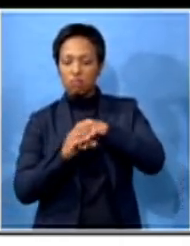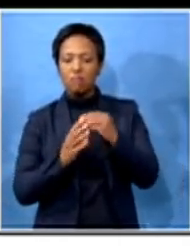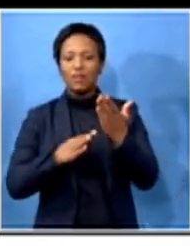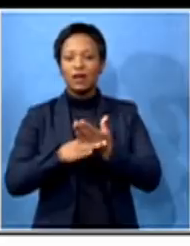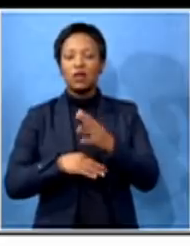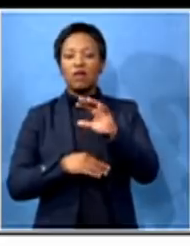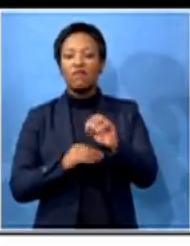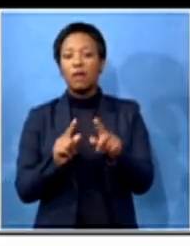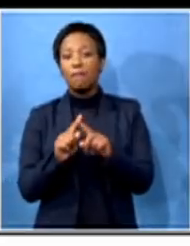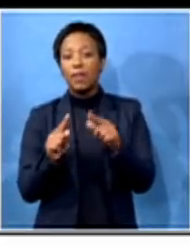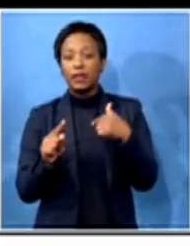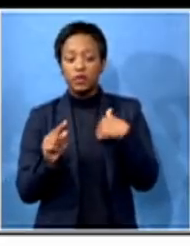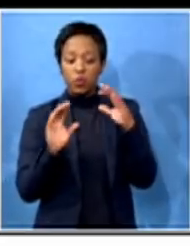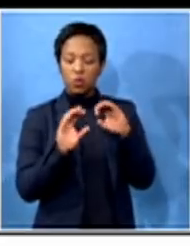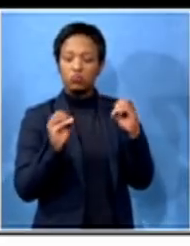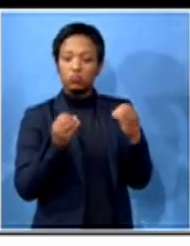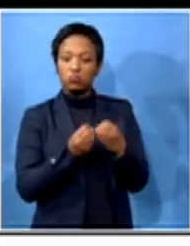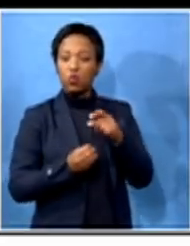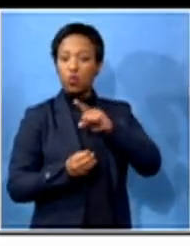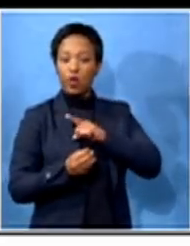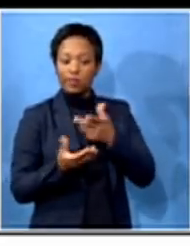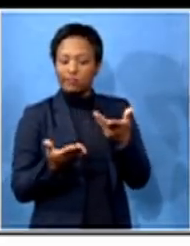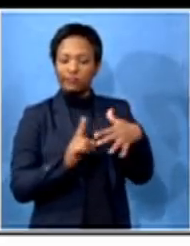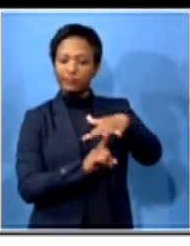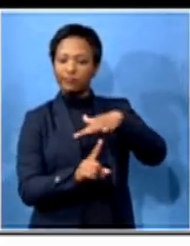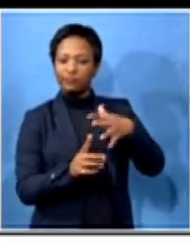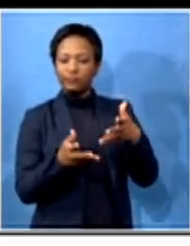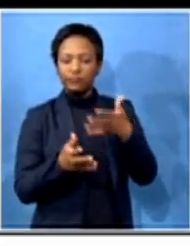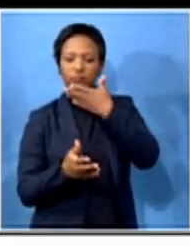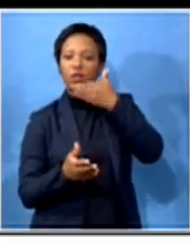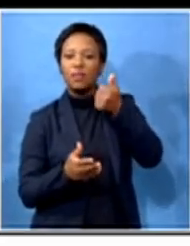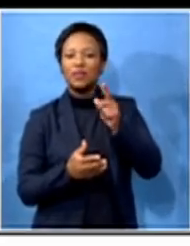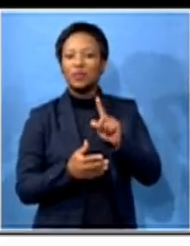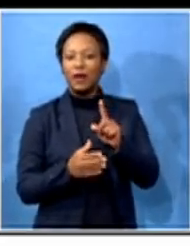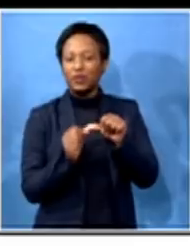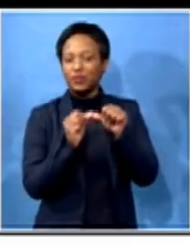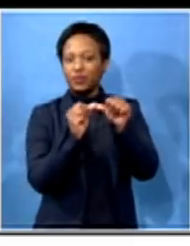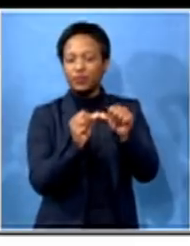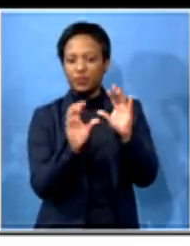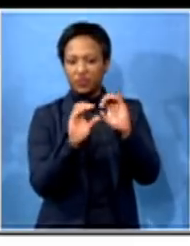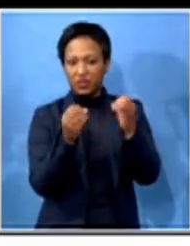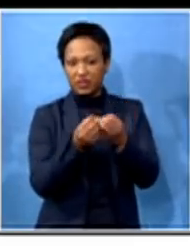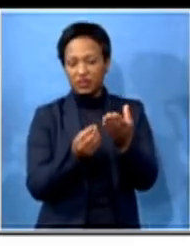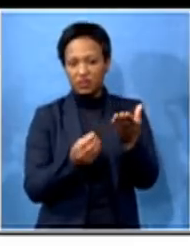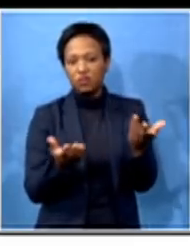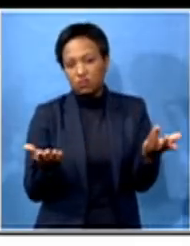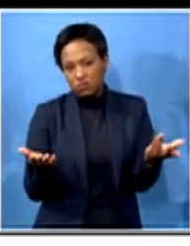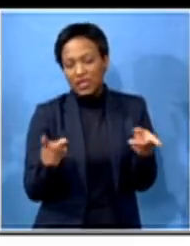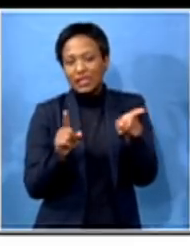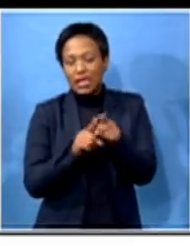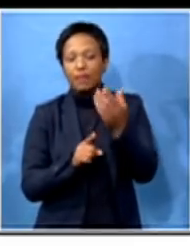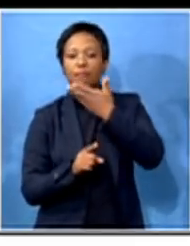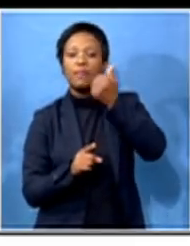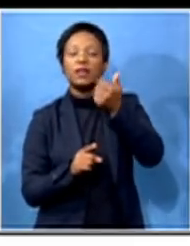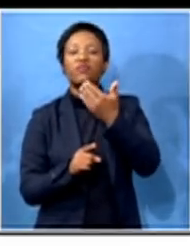you must face as an organization that under the circumstances, what is best for you to take forward the organization? And the municipality in